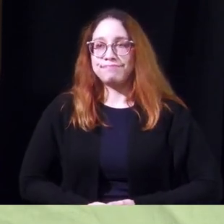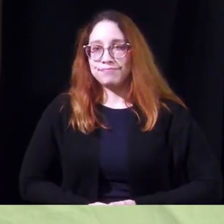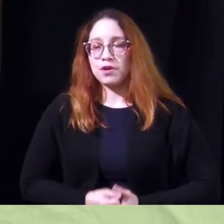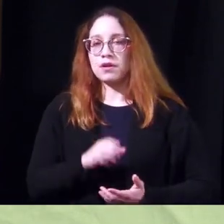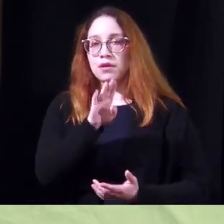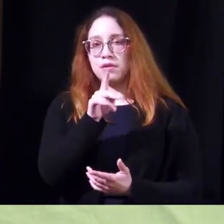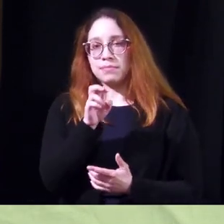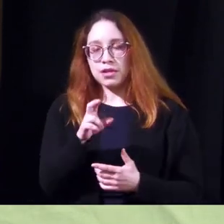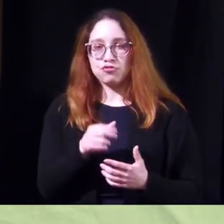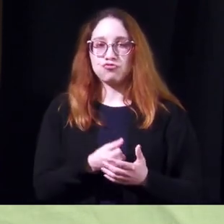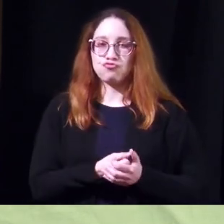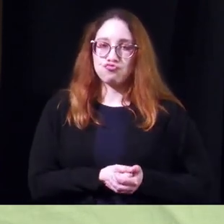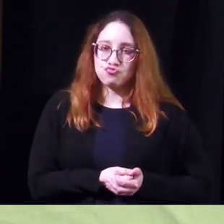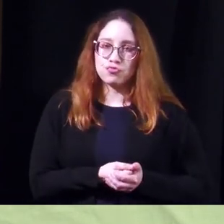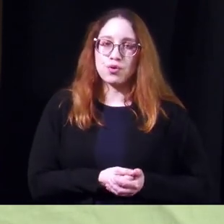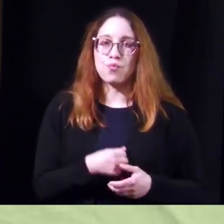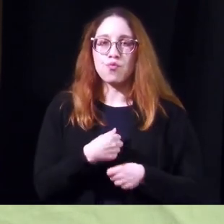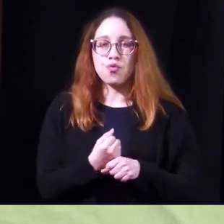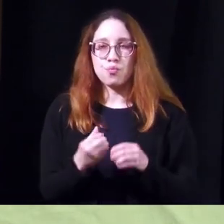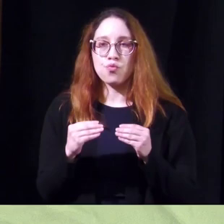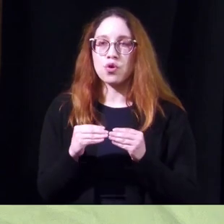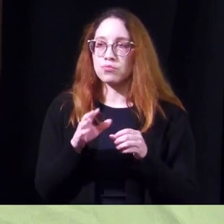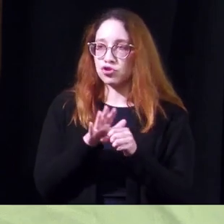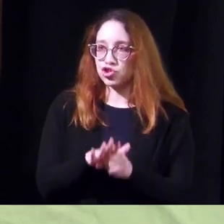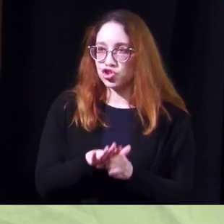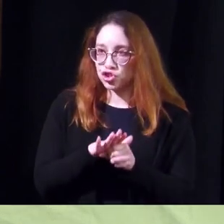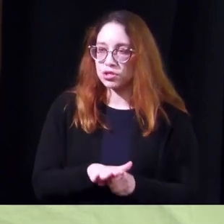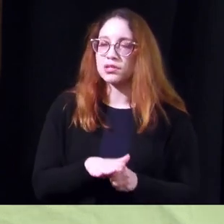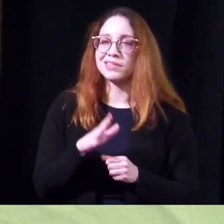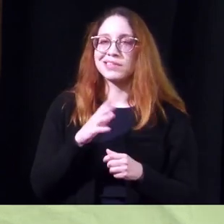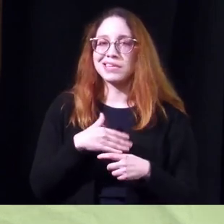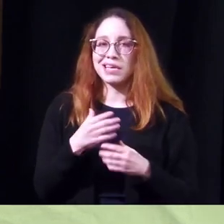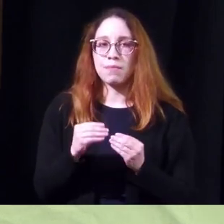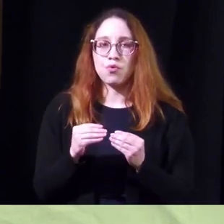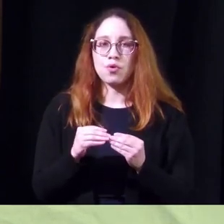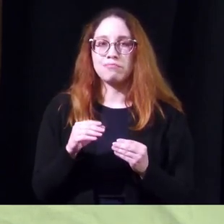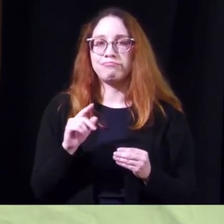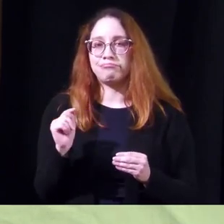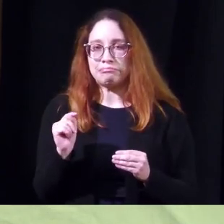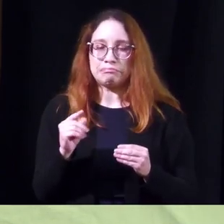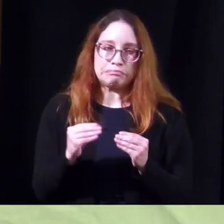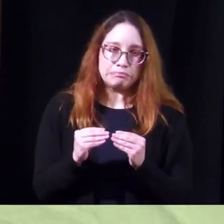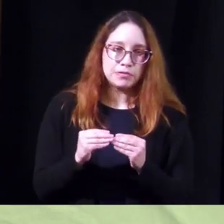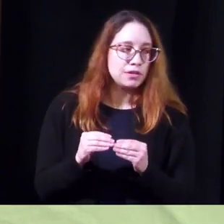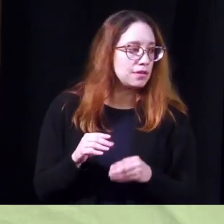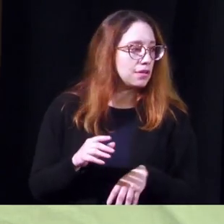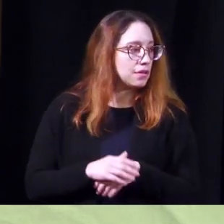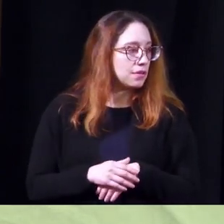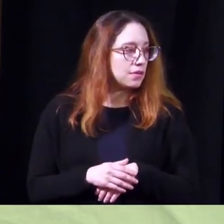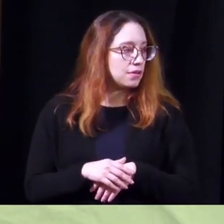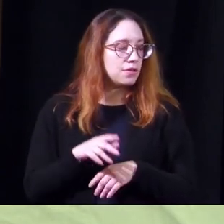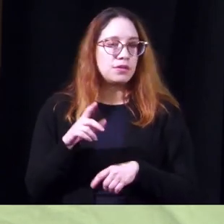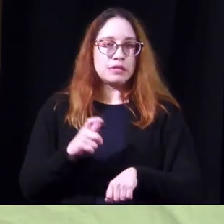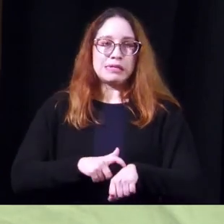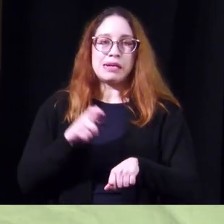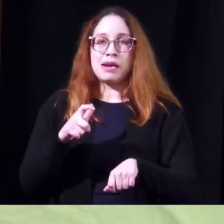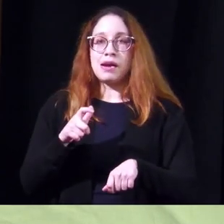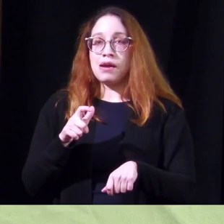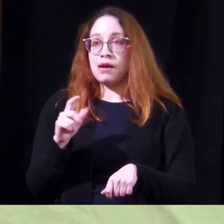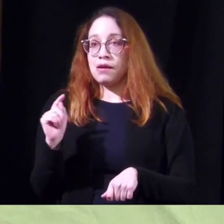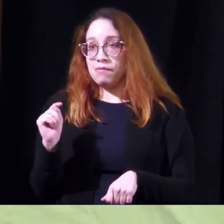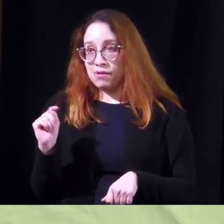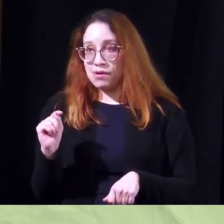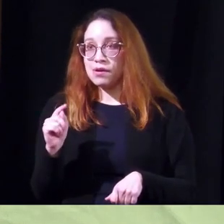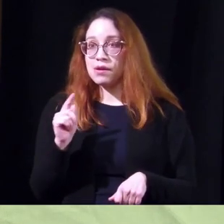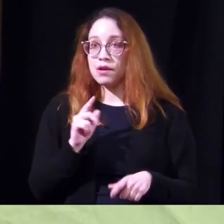the bladder with their hands trying to create more pressure to get the urine out time voiding means that the caregiver or